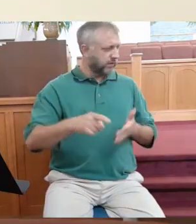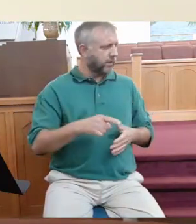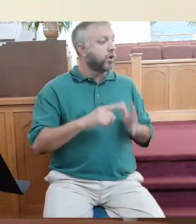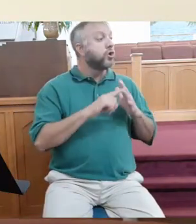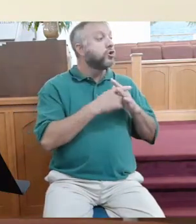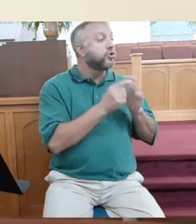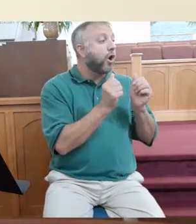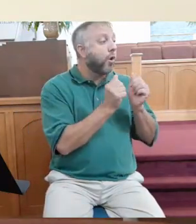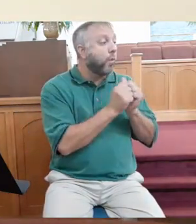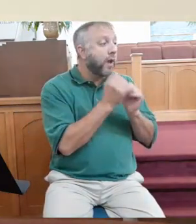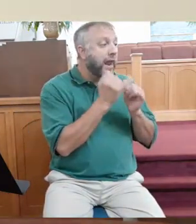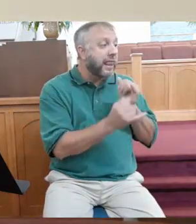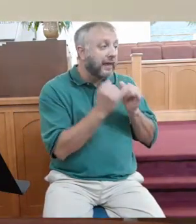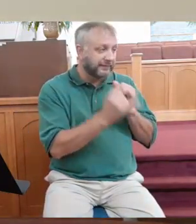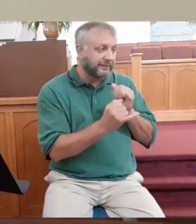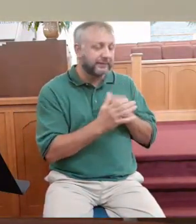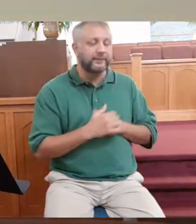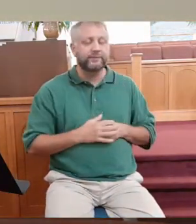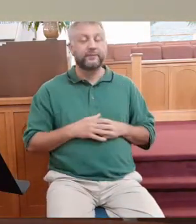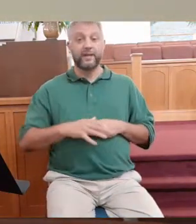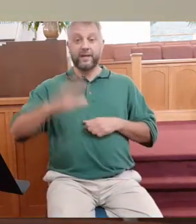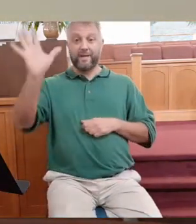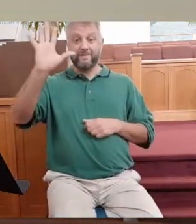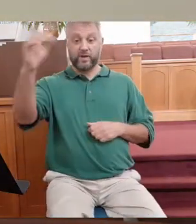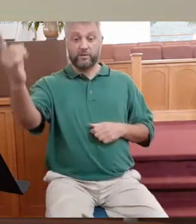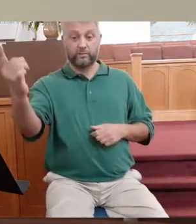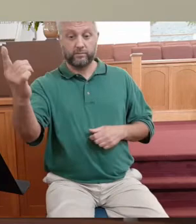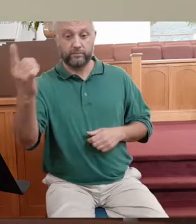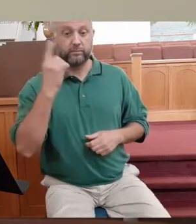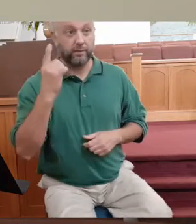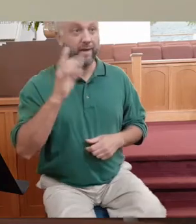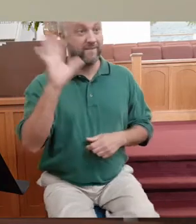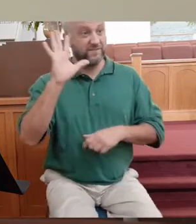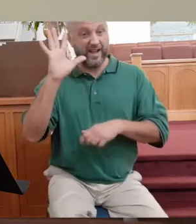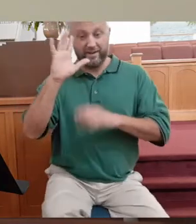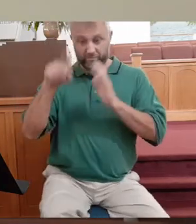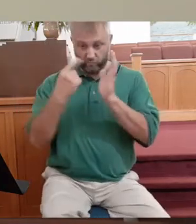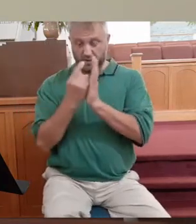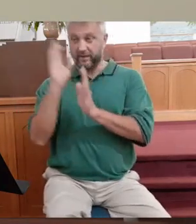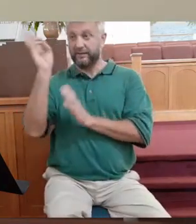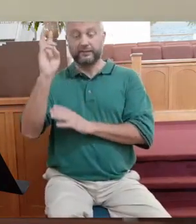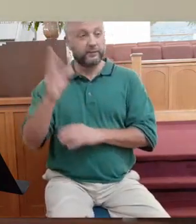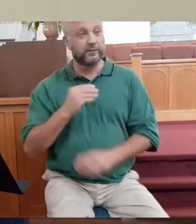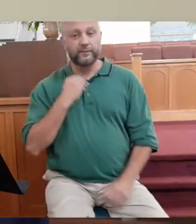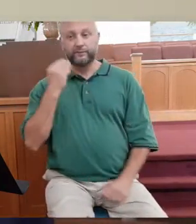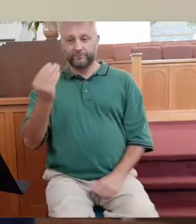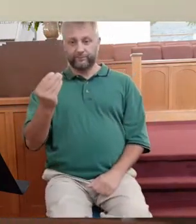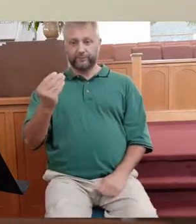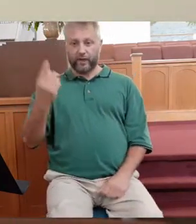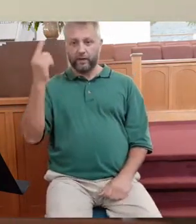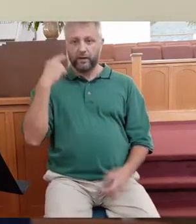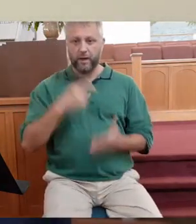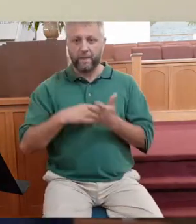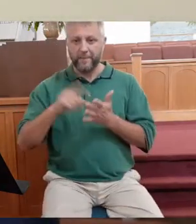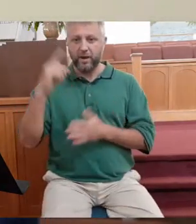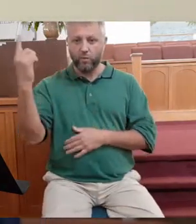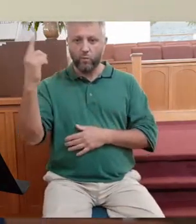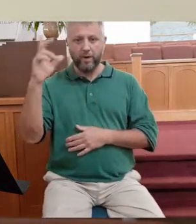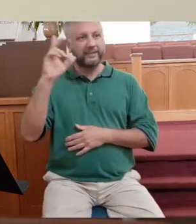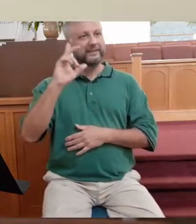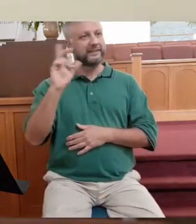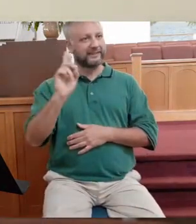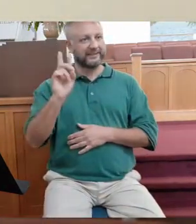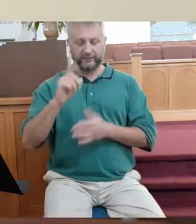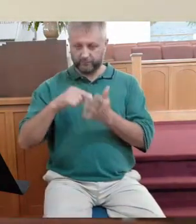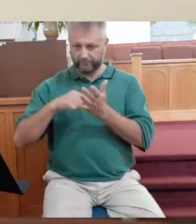why does this matter, church? When the five o'clock guys showed up to get paid at six, the landowner gave them as much money as he gave the guys who had worked a